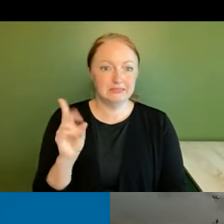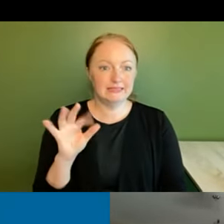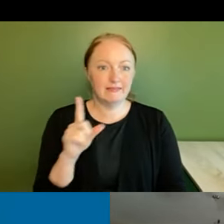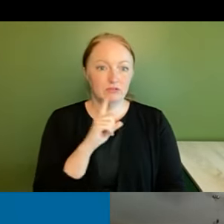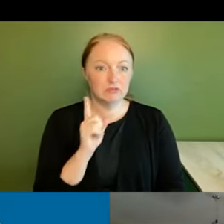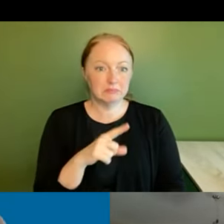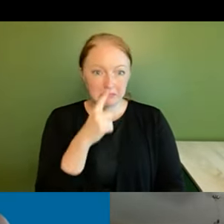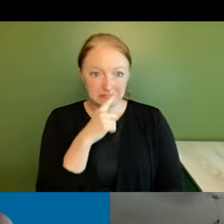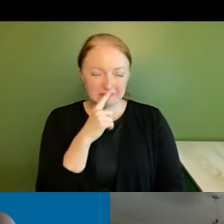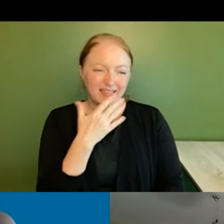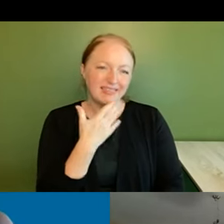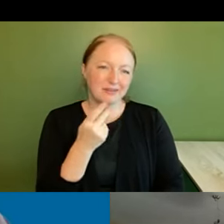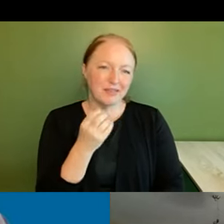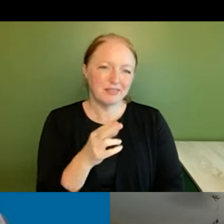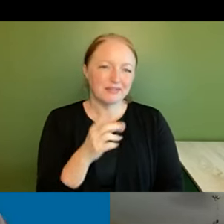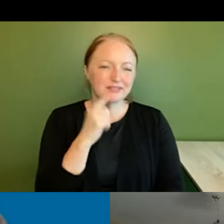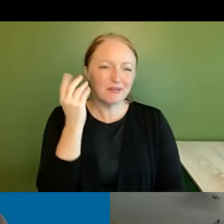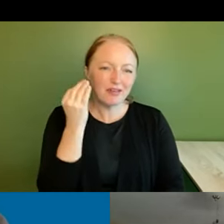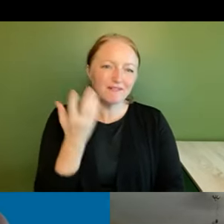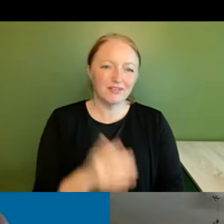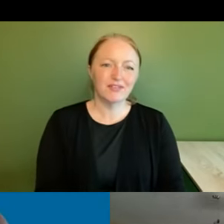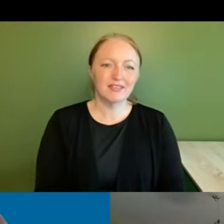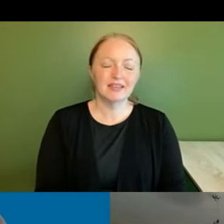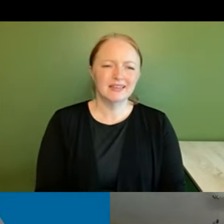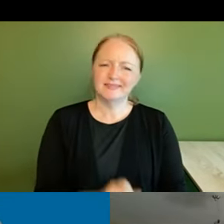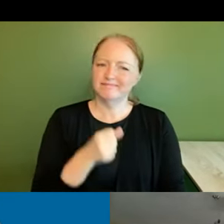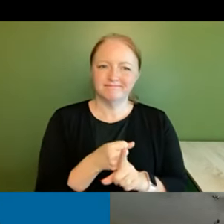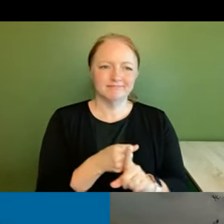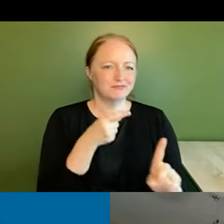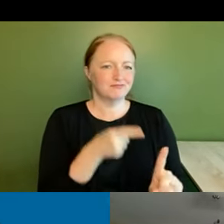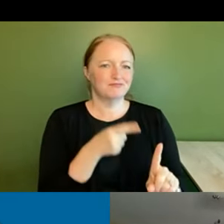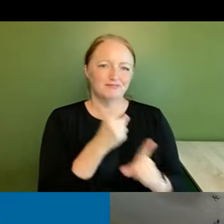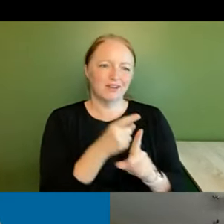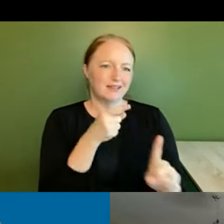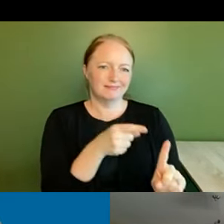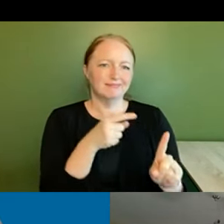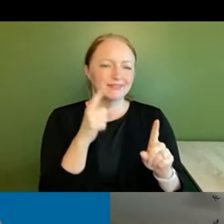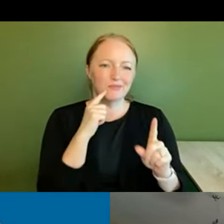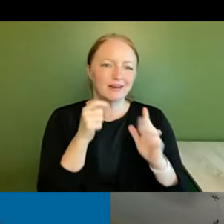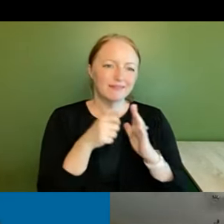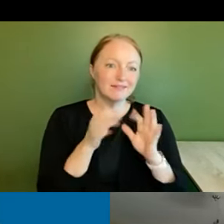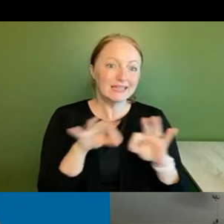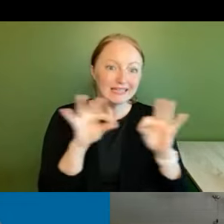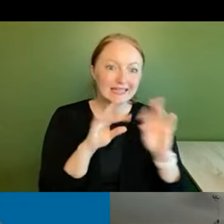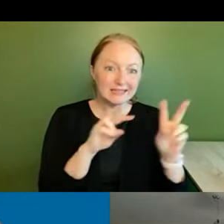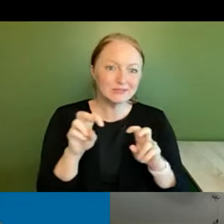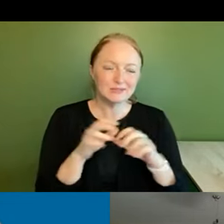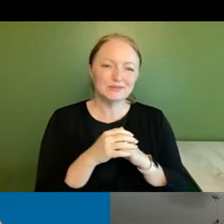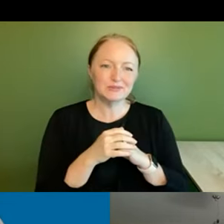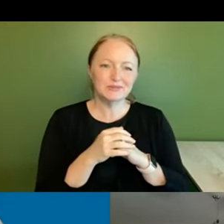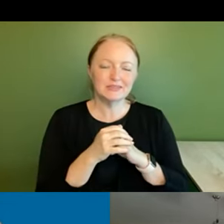heather uh thank you as always so thoughtful and you hit it exactly on the head one of the key issues that uh